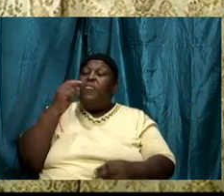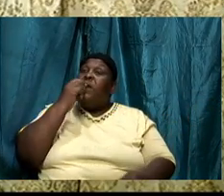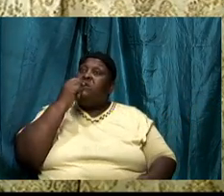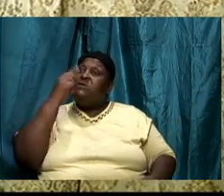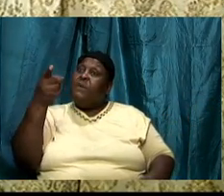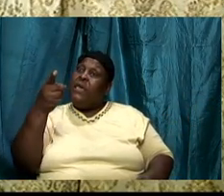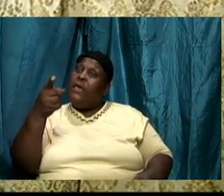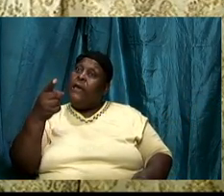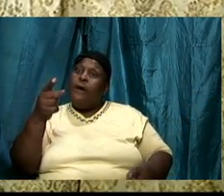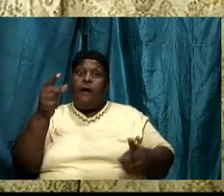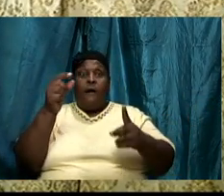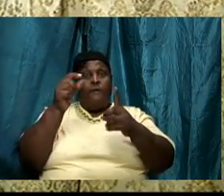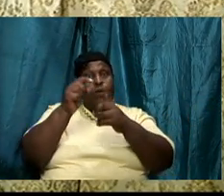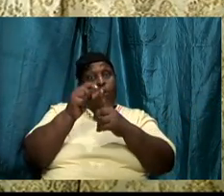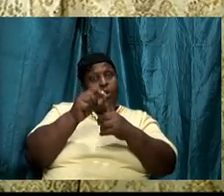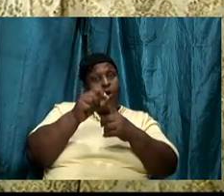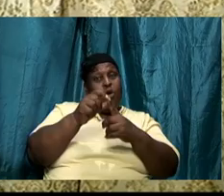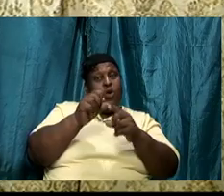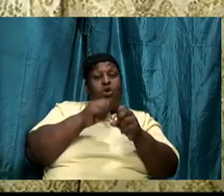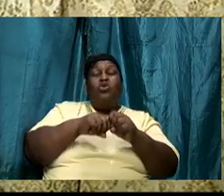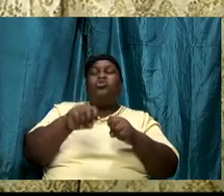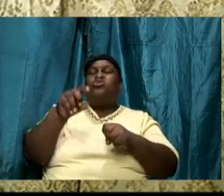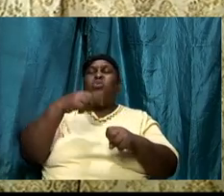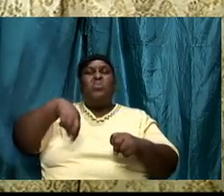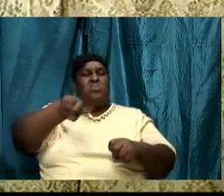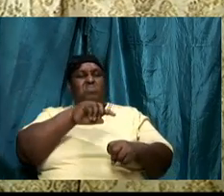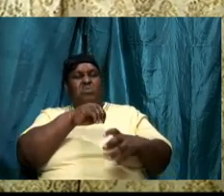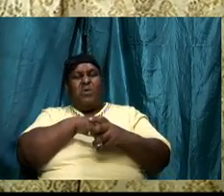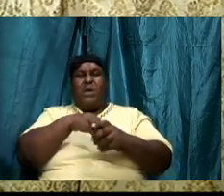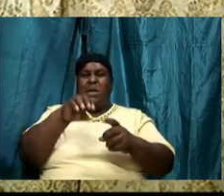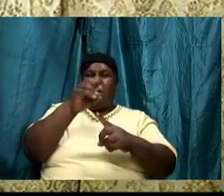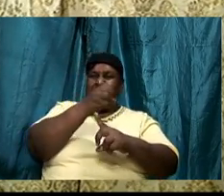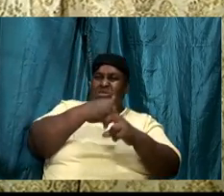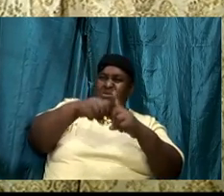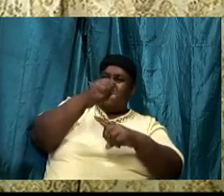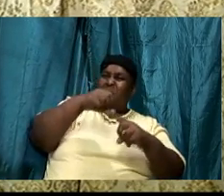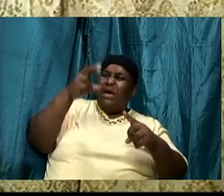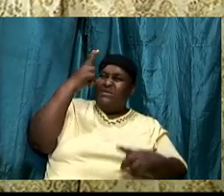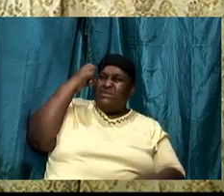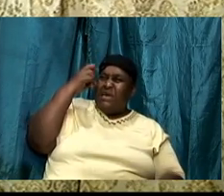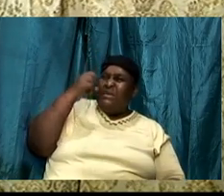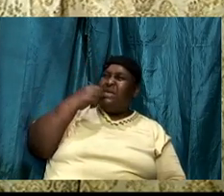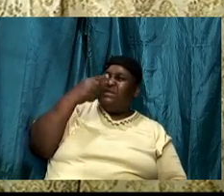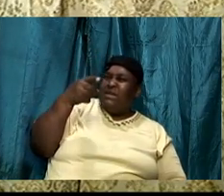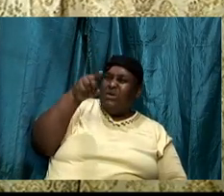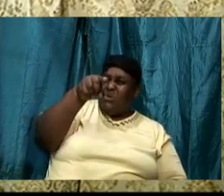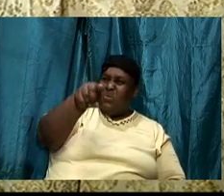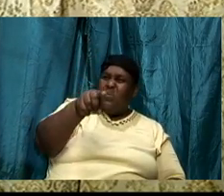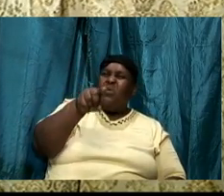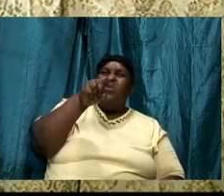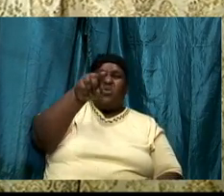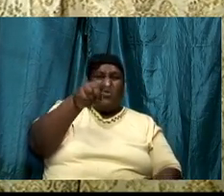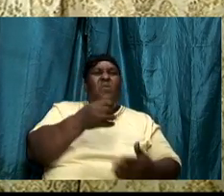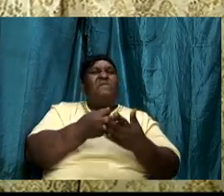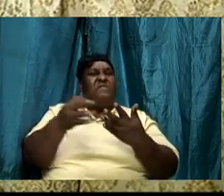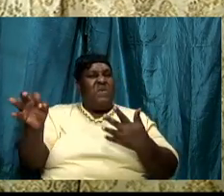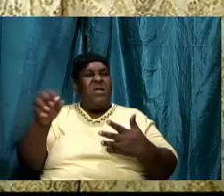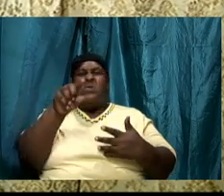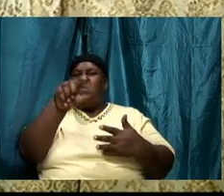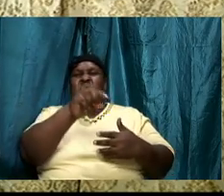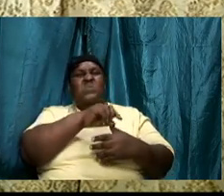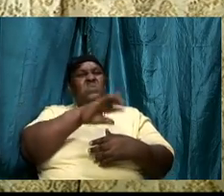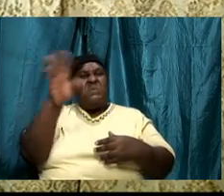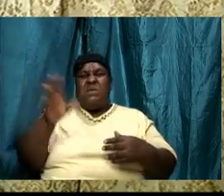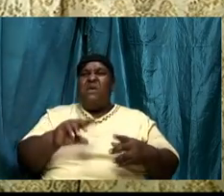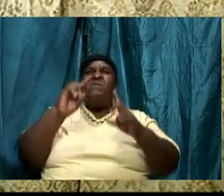confess the word so that we are in a situation where Satan tells you that you are going to fail and you will never make it